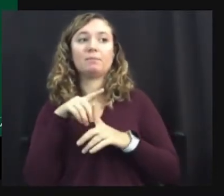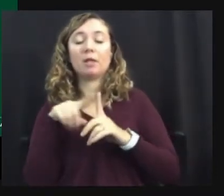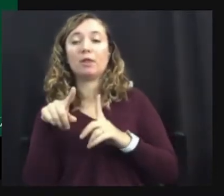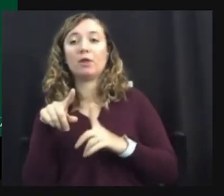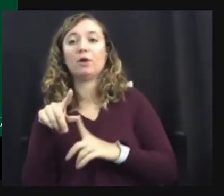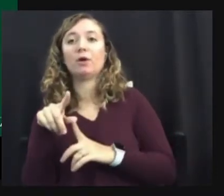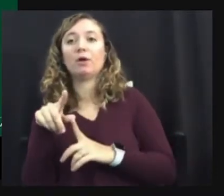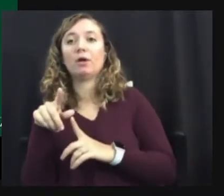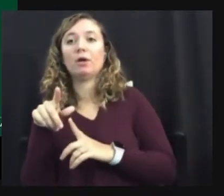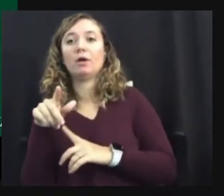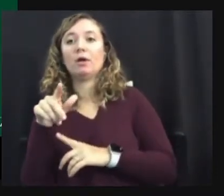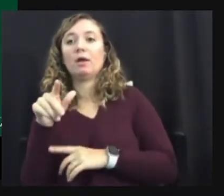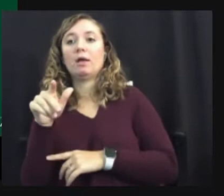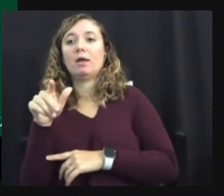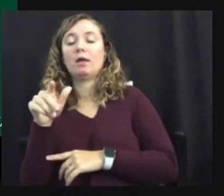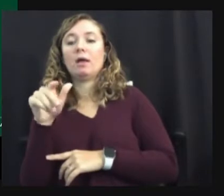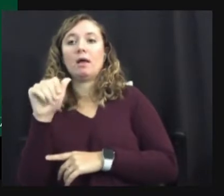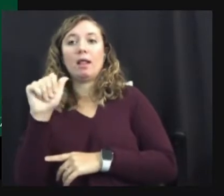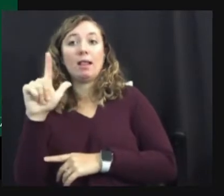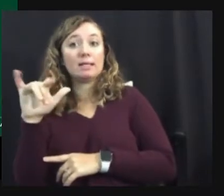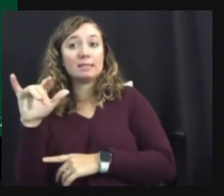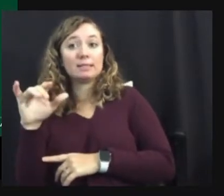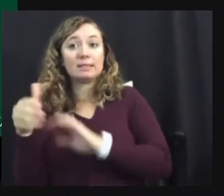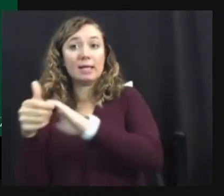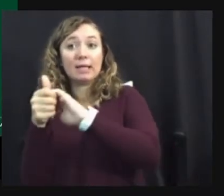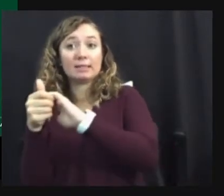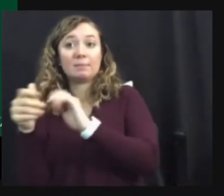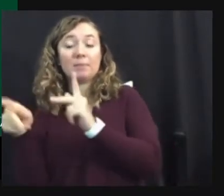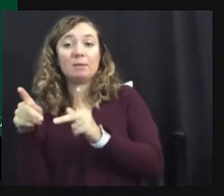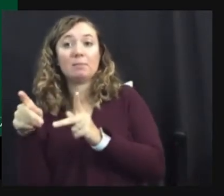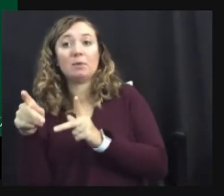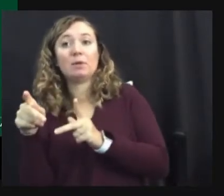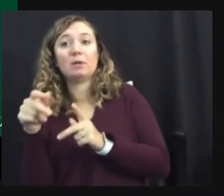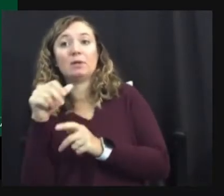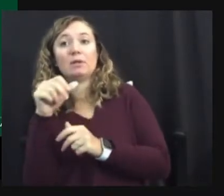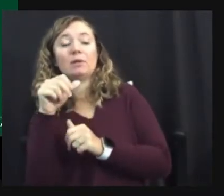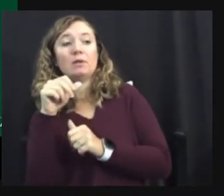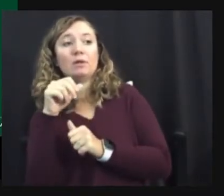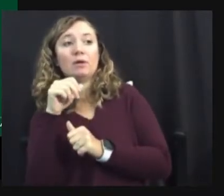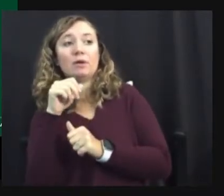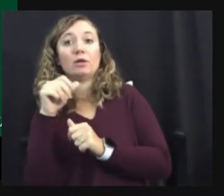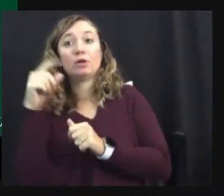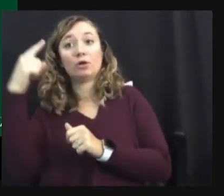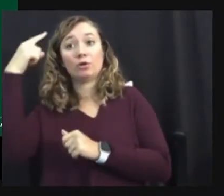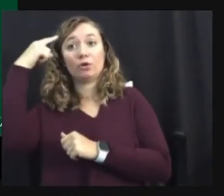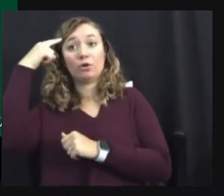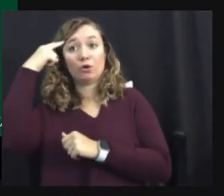allistic and autistic are opposites, neurotypical and neurodivergent are opposites.